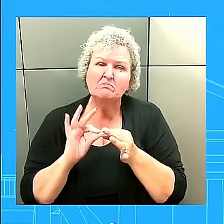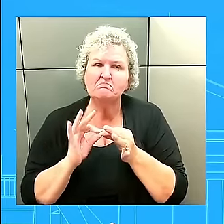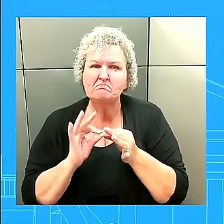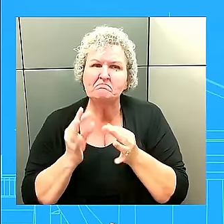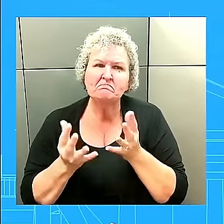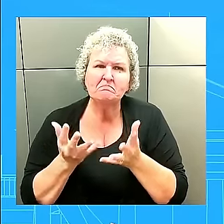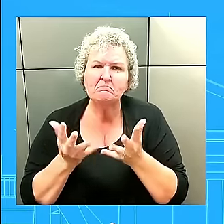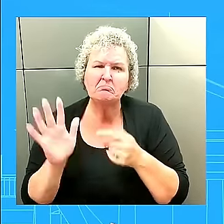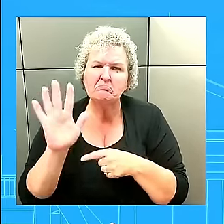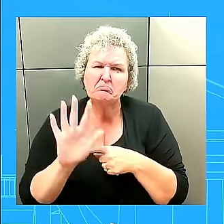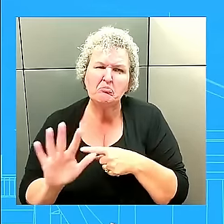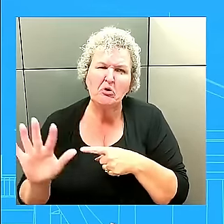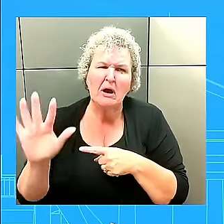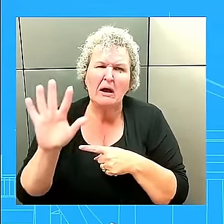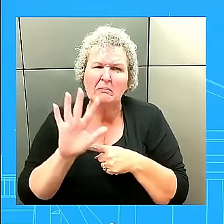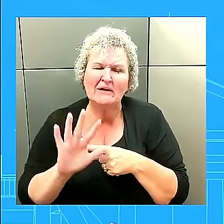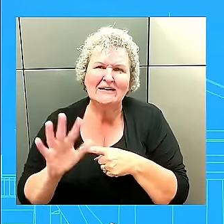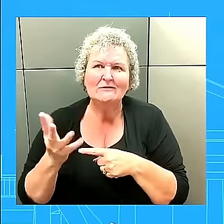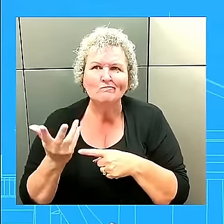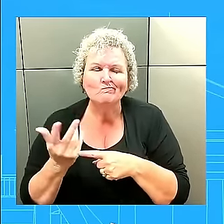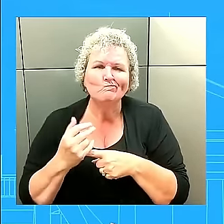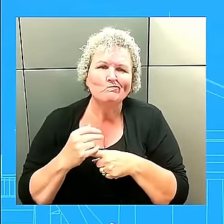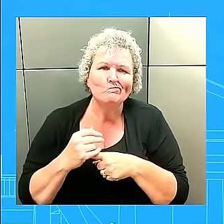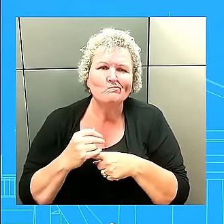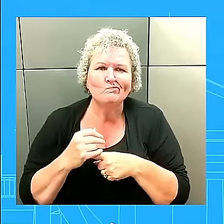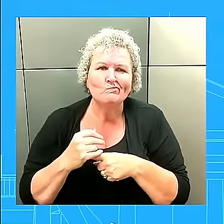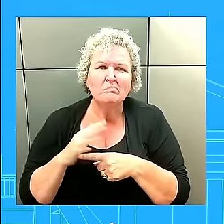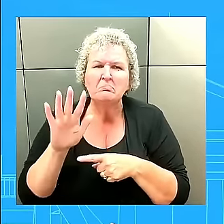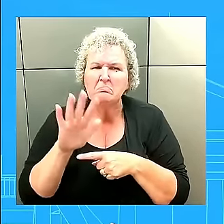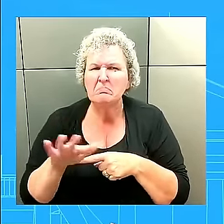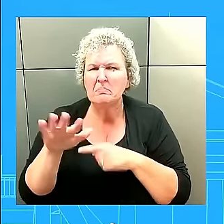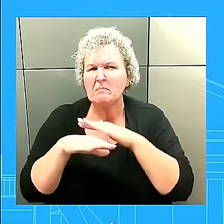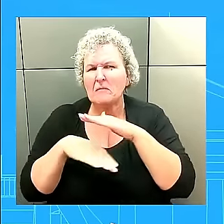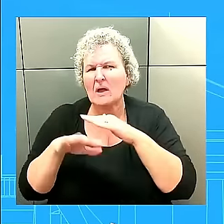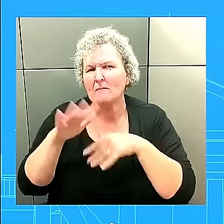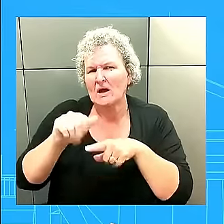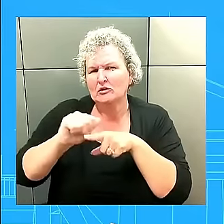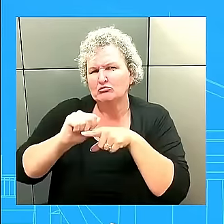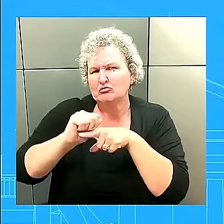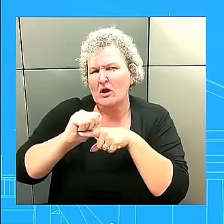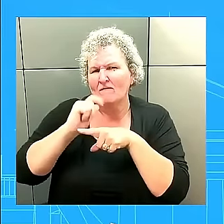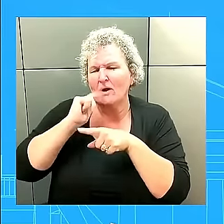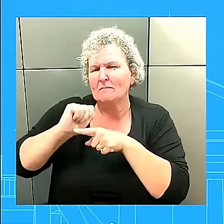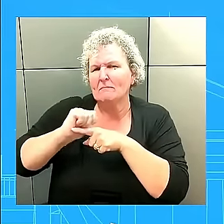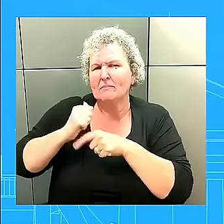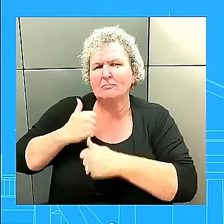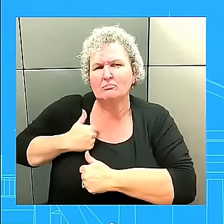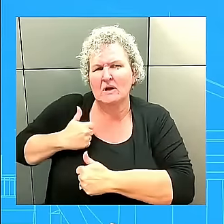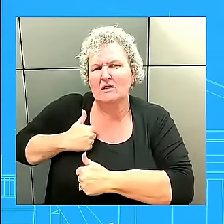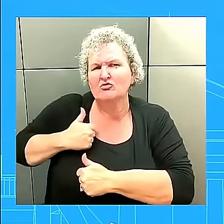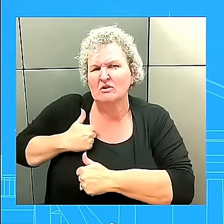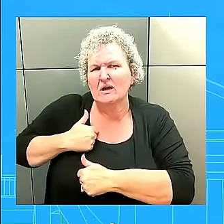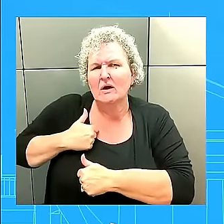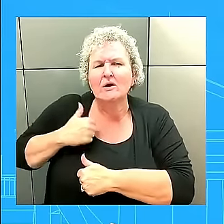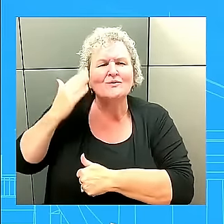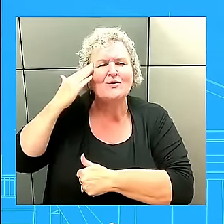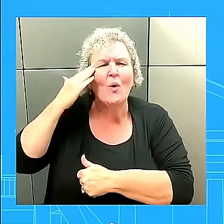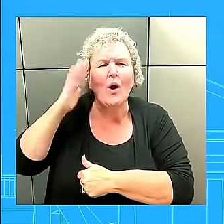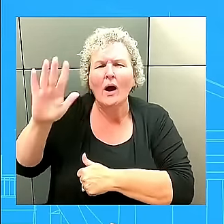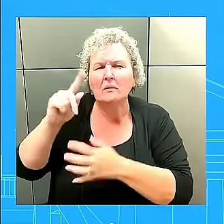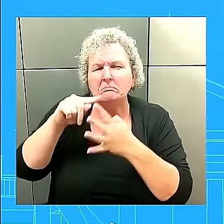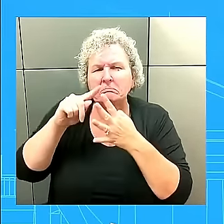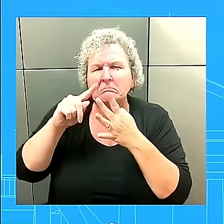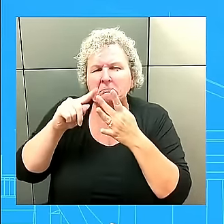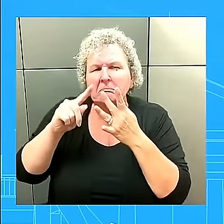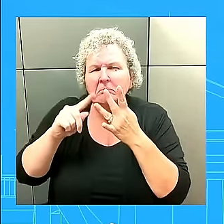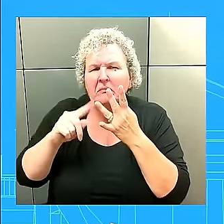basic kind of combat training and familiarization. I think I could go as far